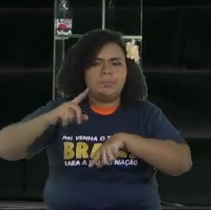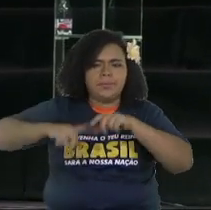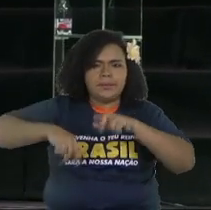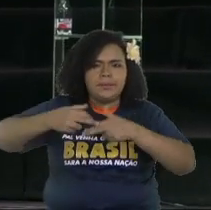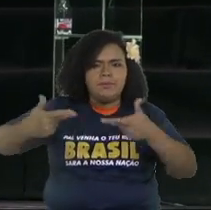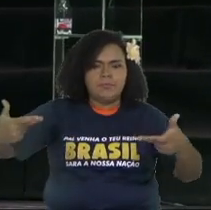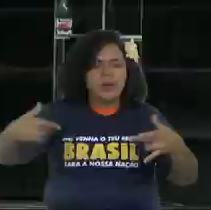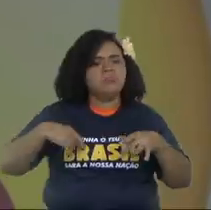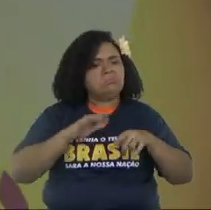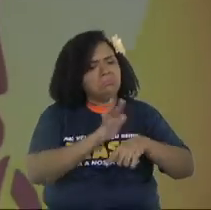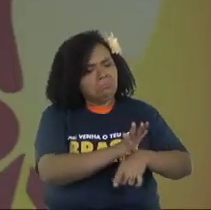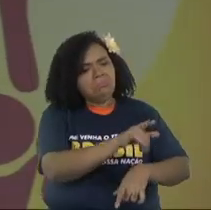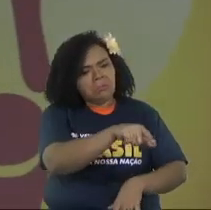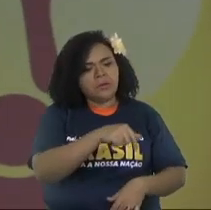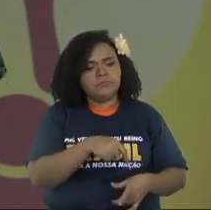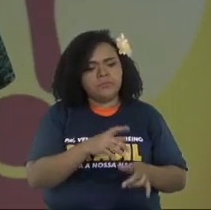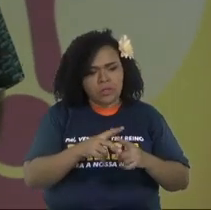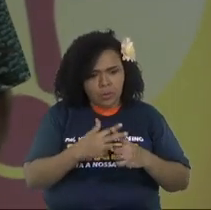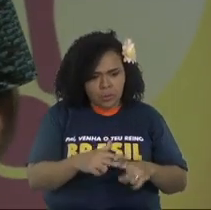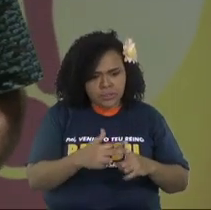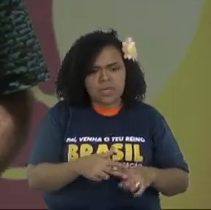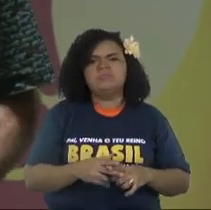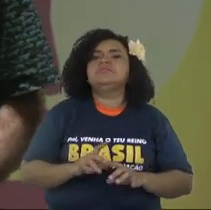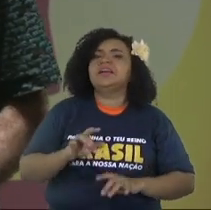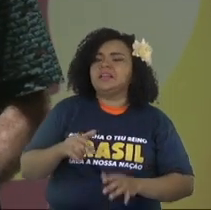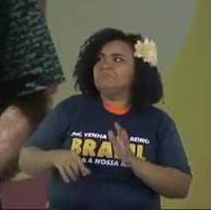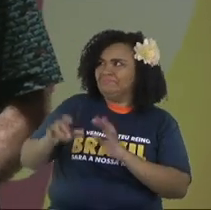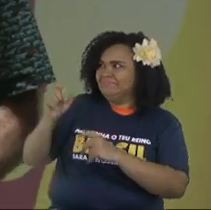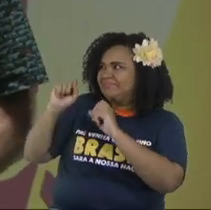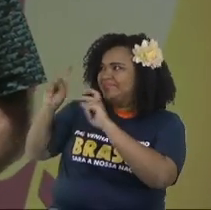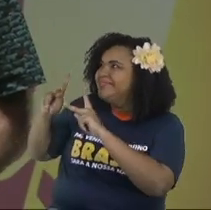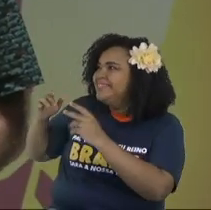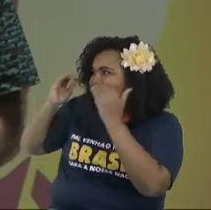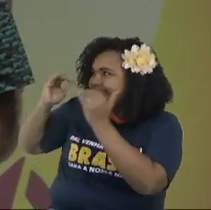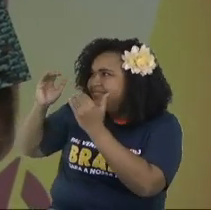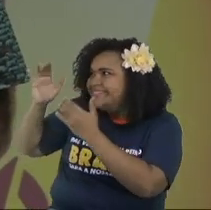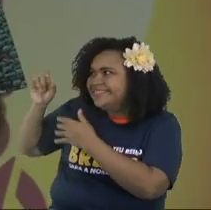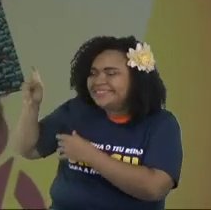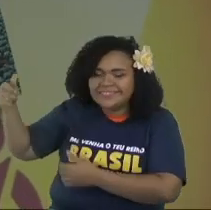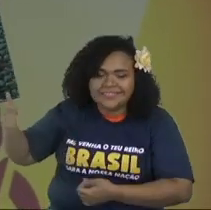man, put my equipment in his hands because he was